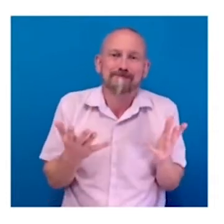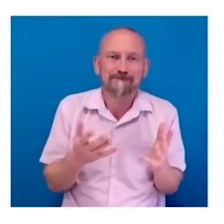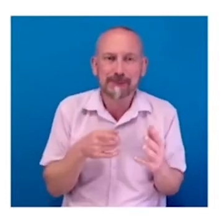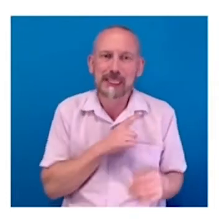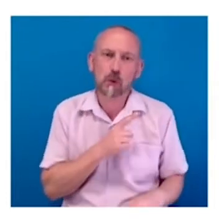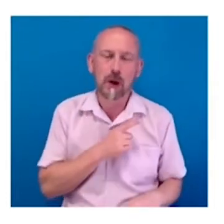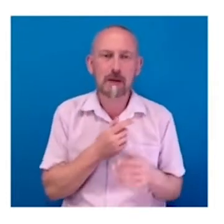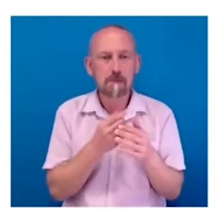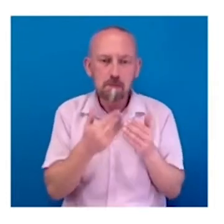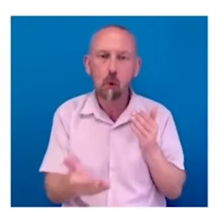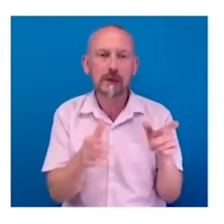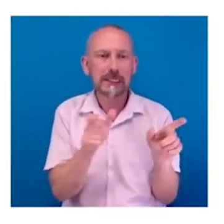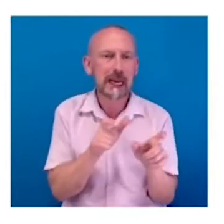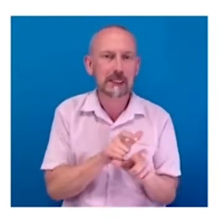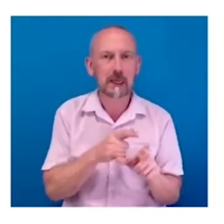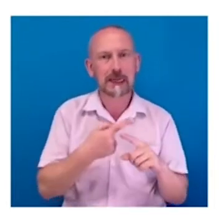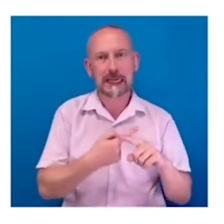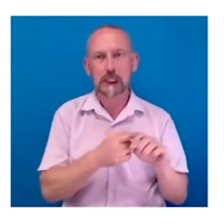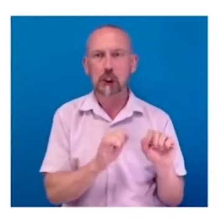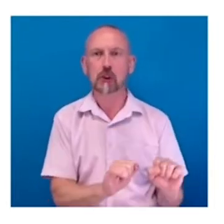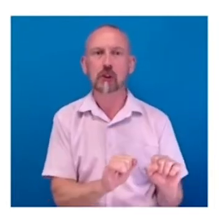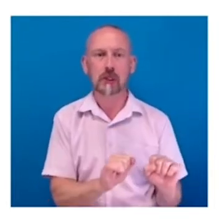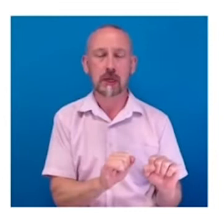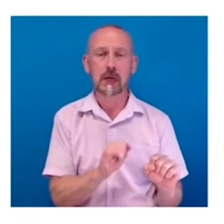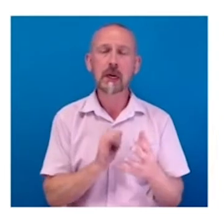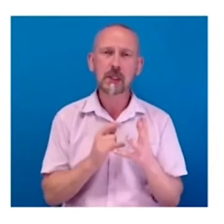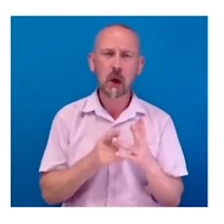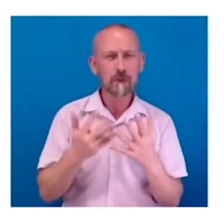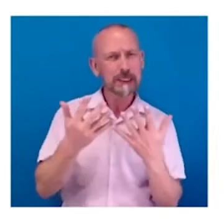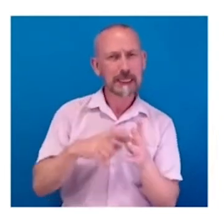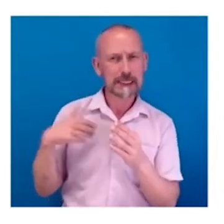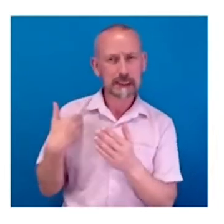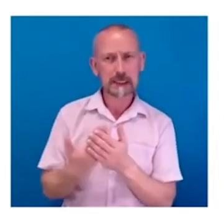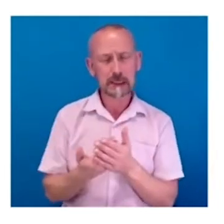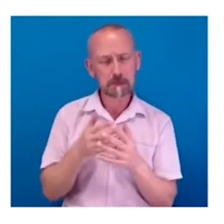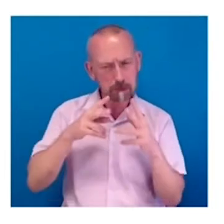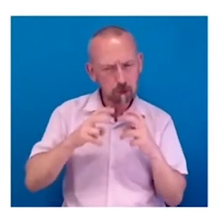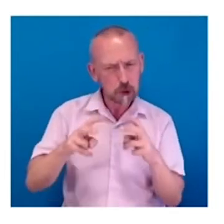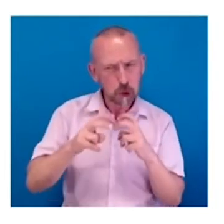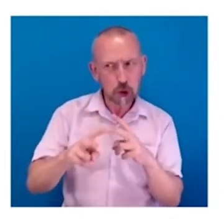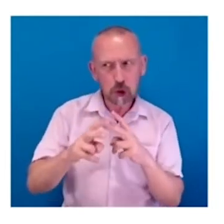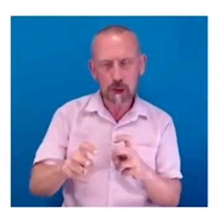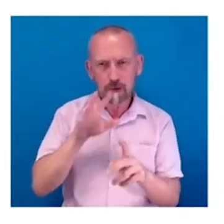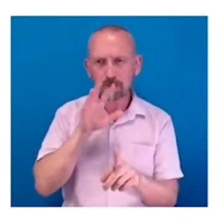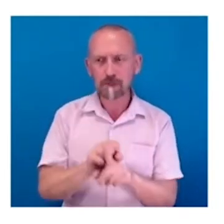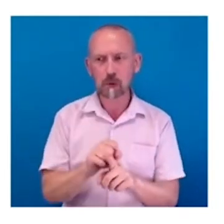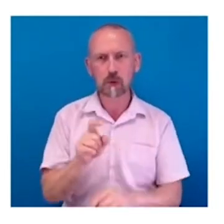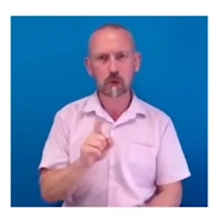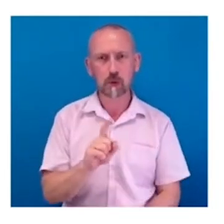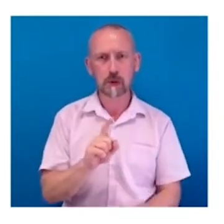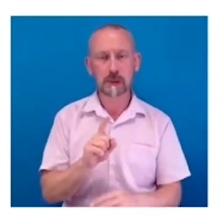But it is primarily, and research over the last 10 years has pretty much established that it is primarily a